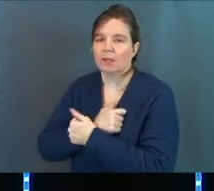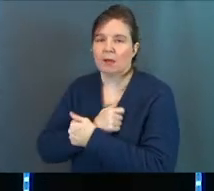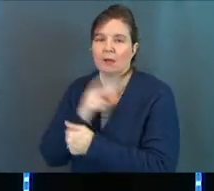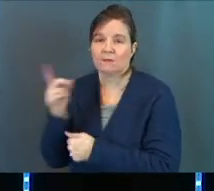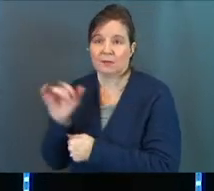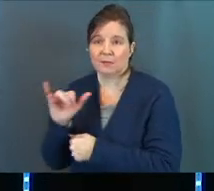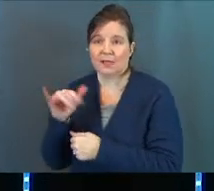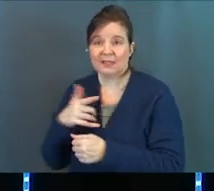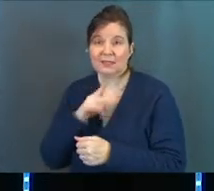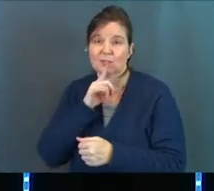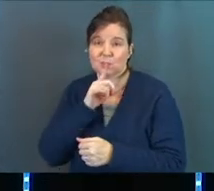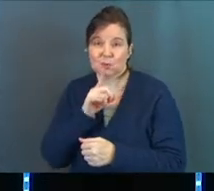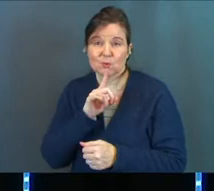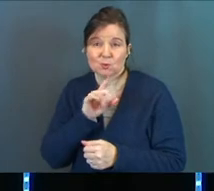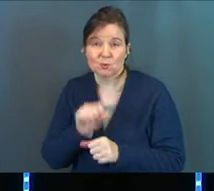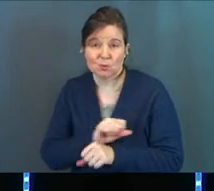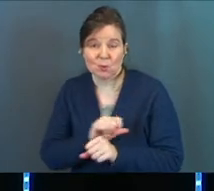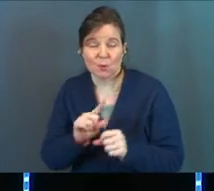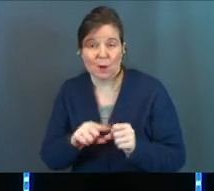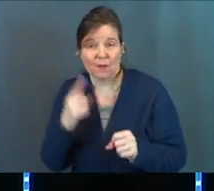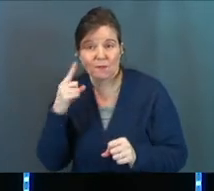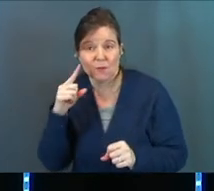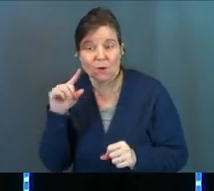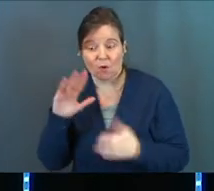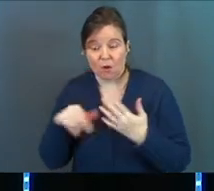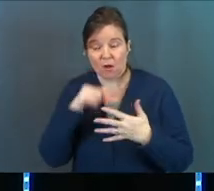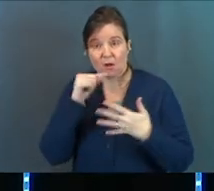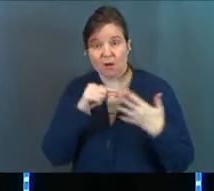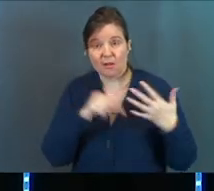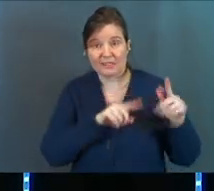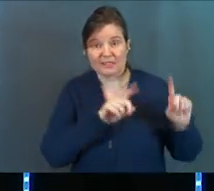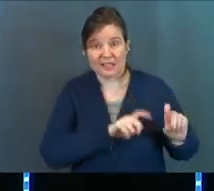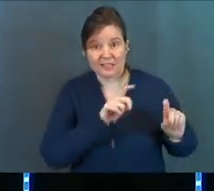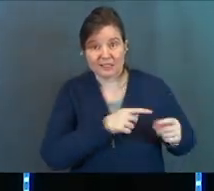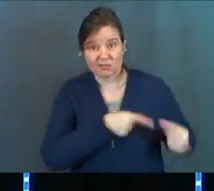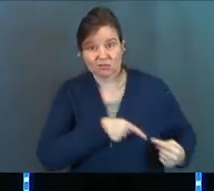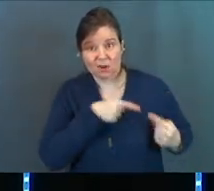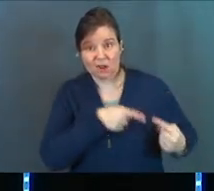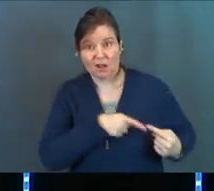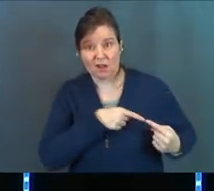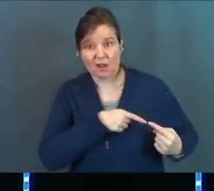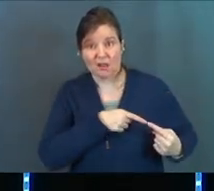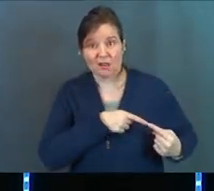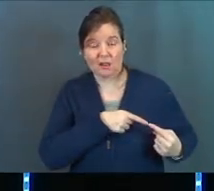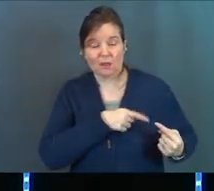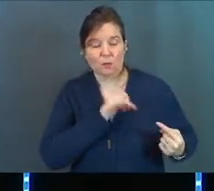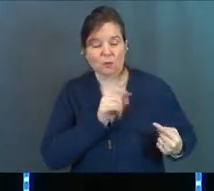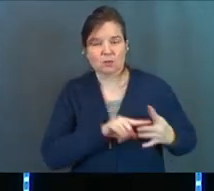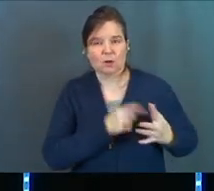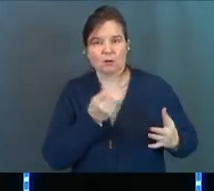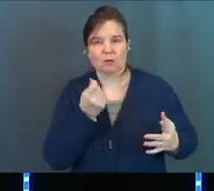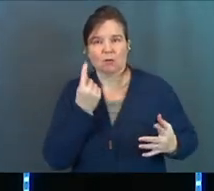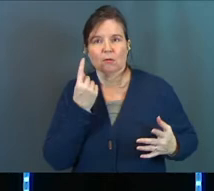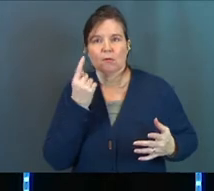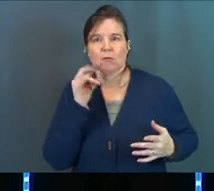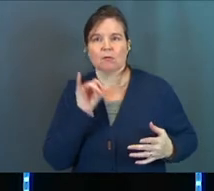love him, like this is truly what it's all about, all these areas of testing and struggle would start to make sense to you.